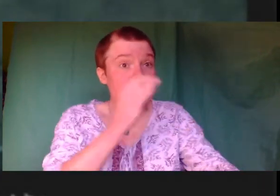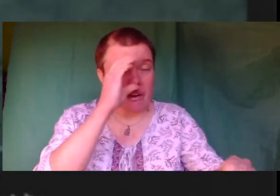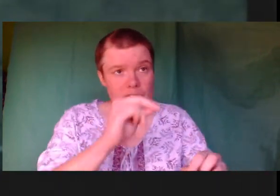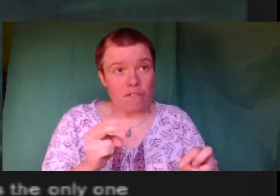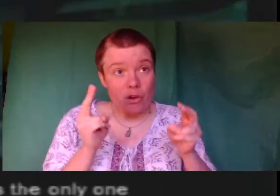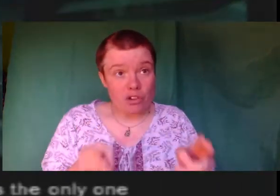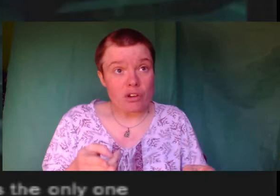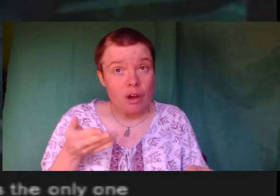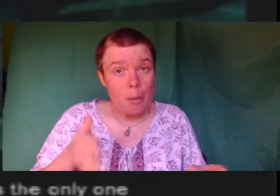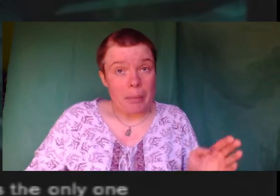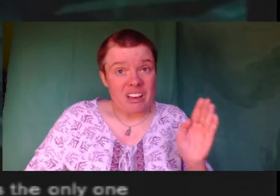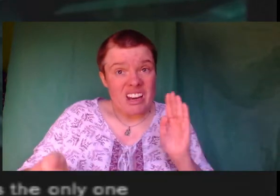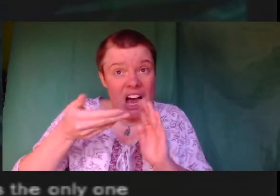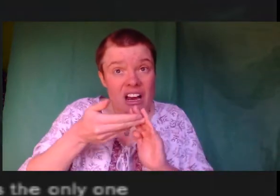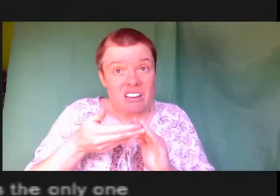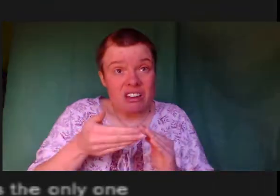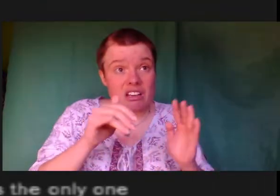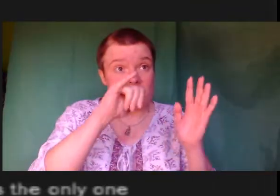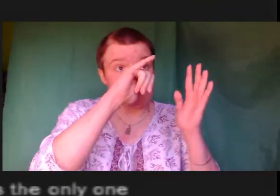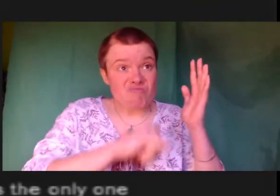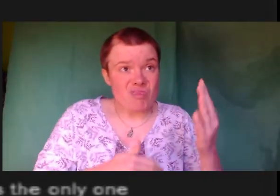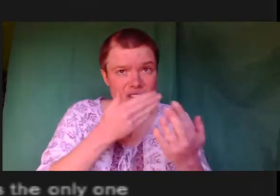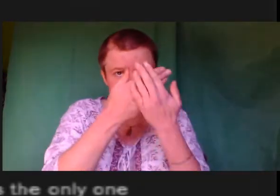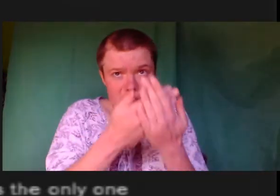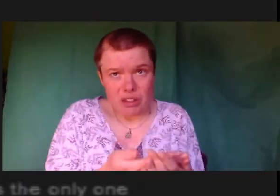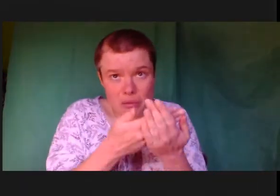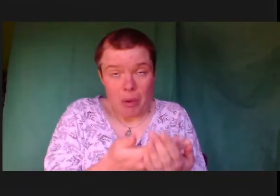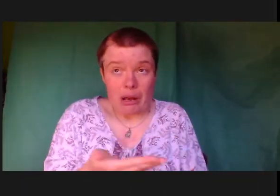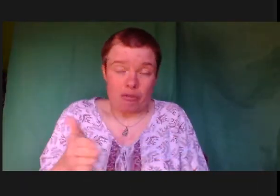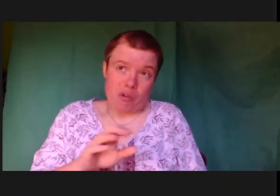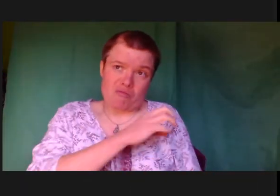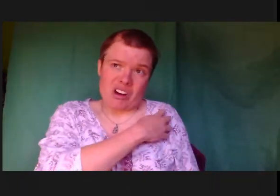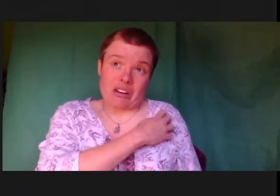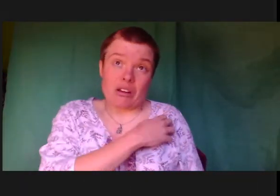There must be. But that woman is the only one who really knows.